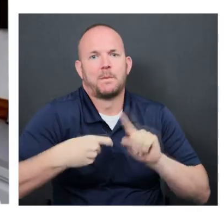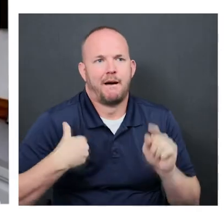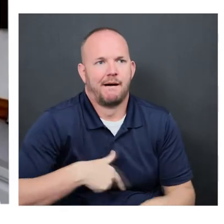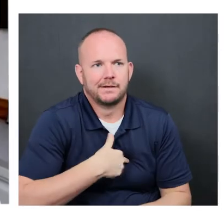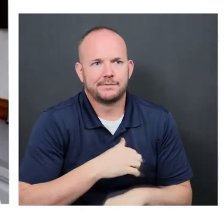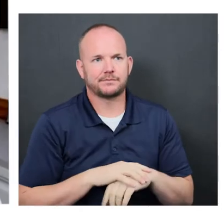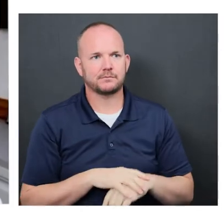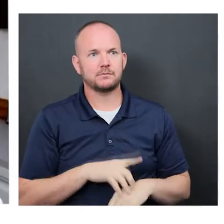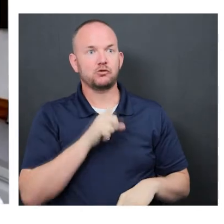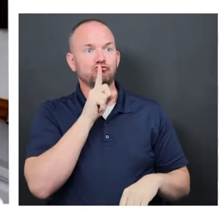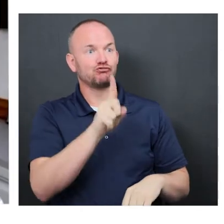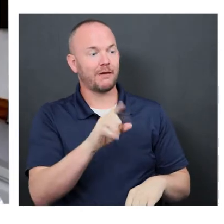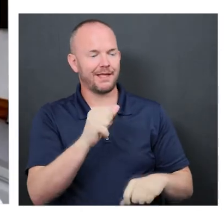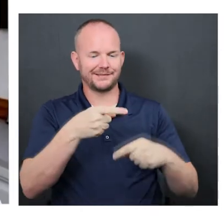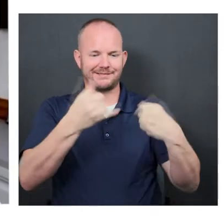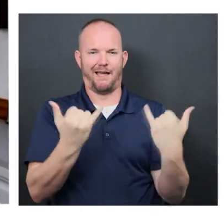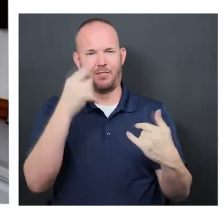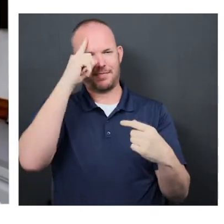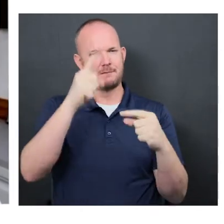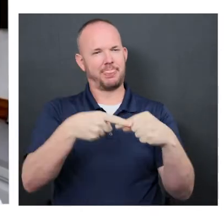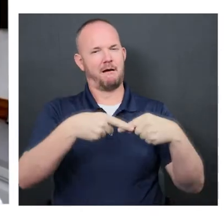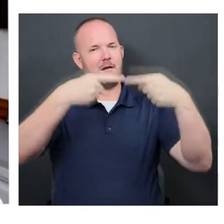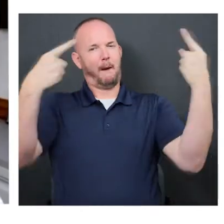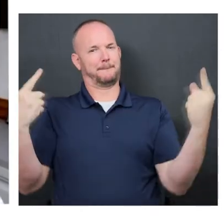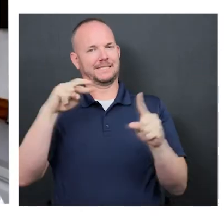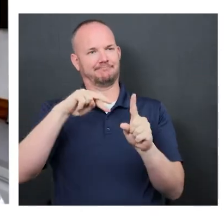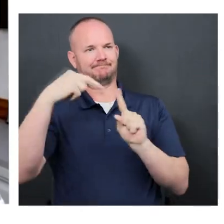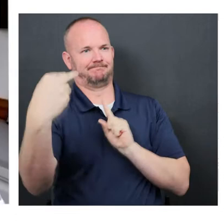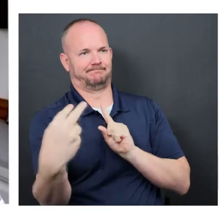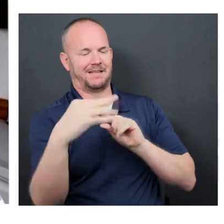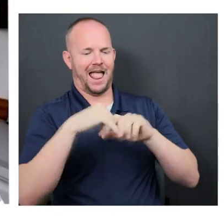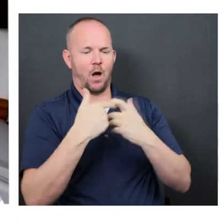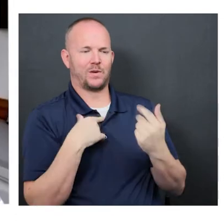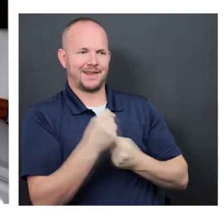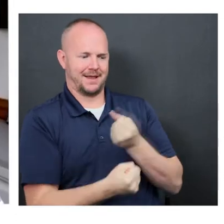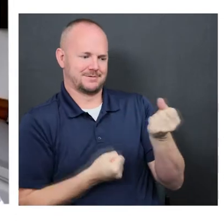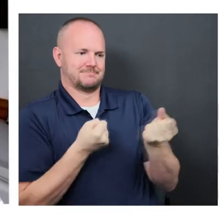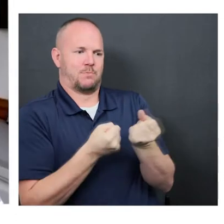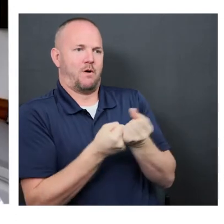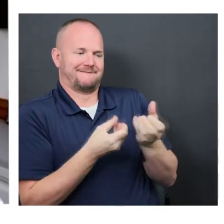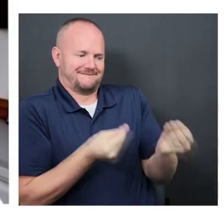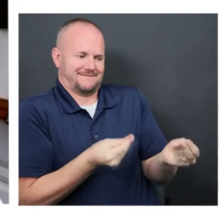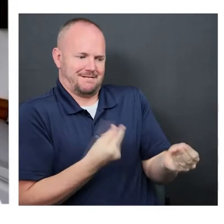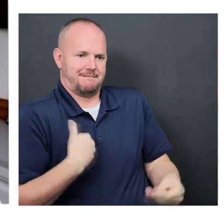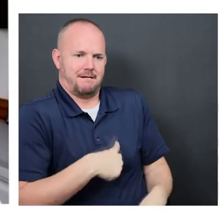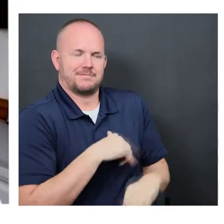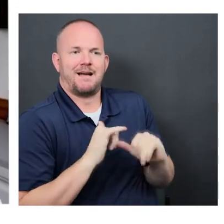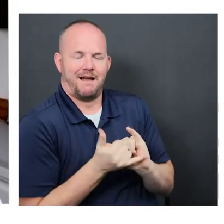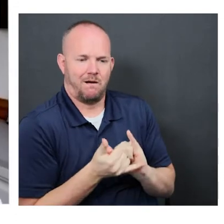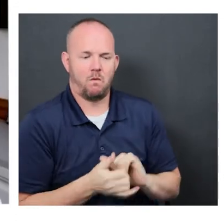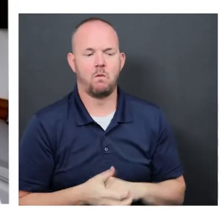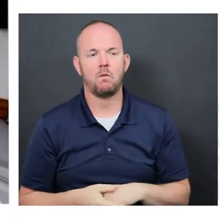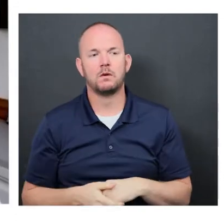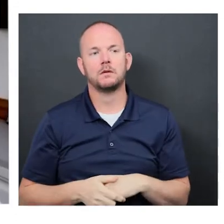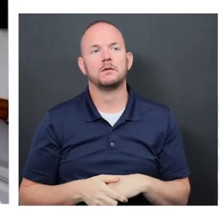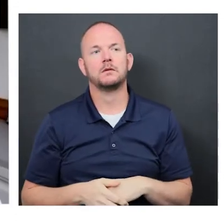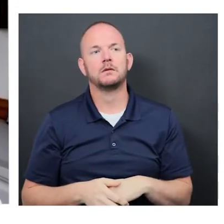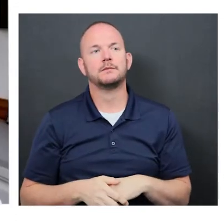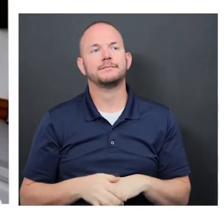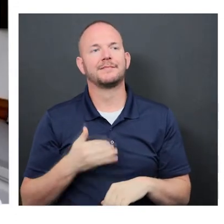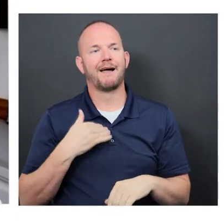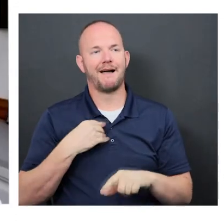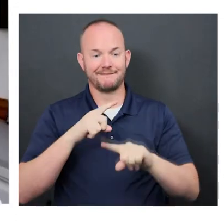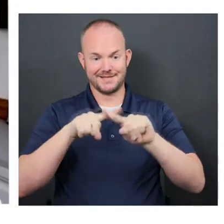interpreters, and quite the opposite, you know, it supplements us, it feeds us, right? So for